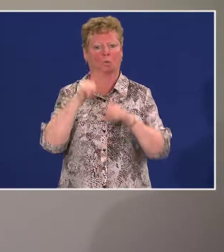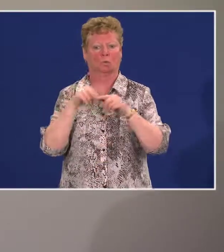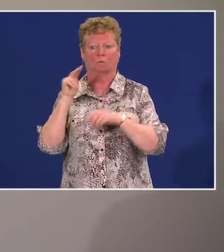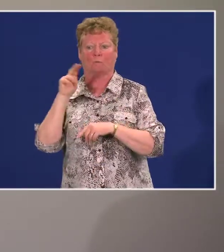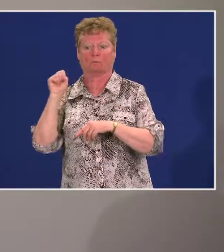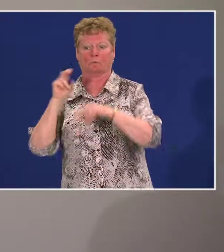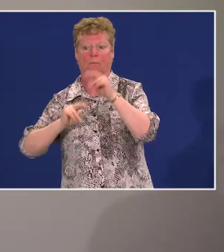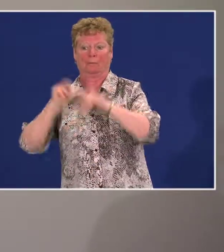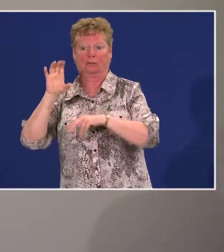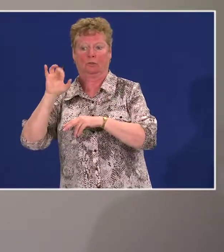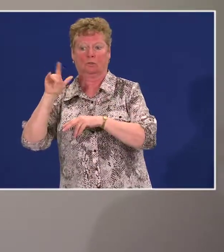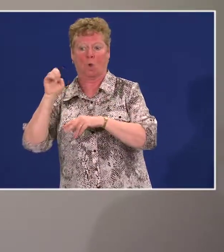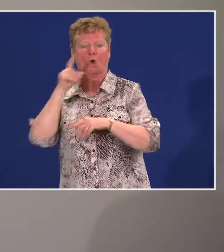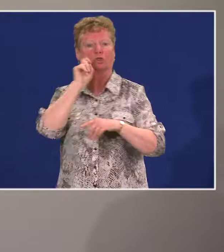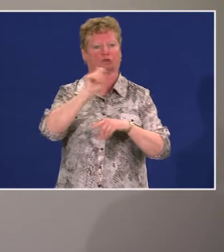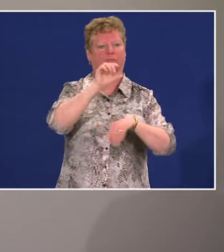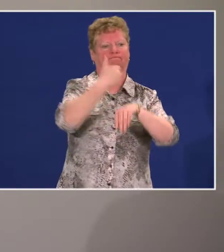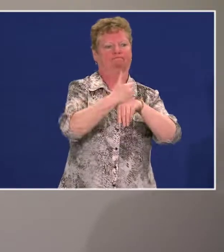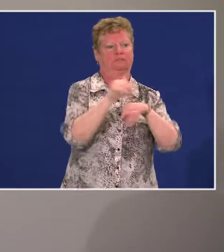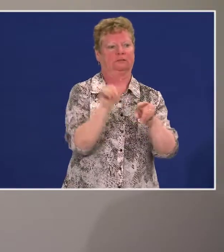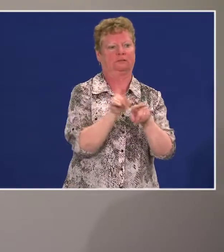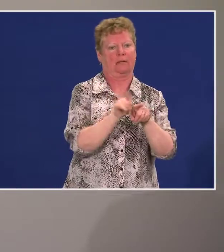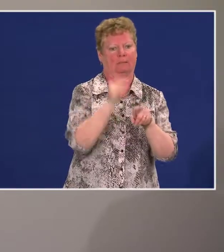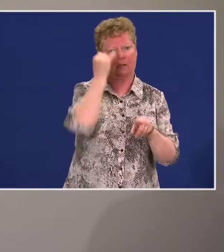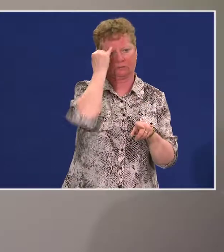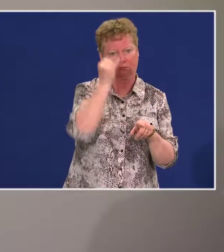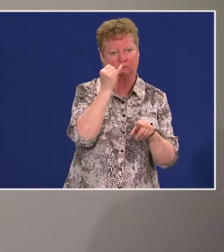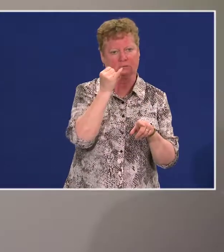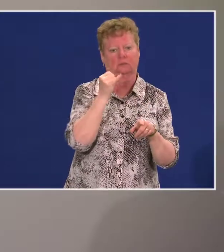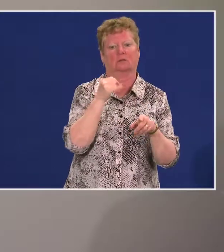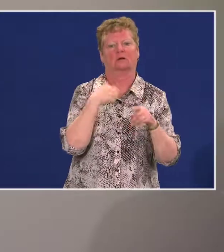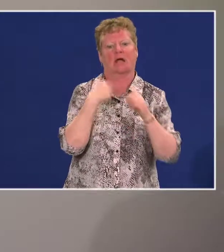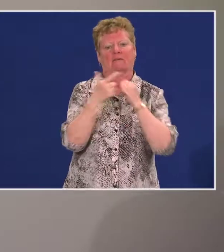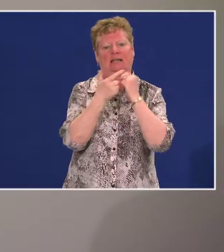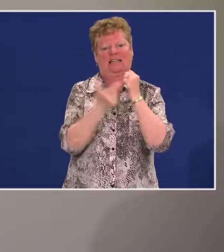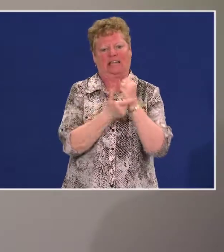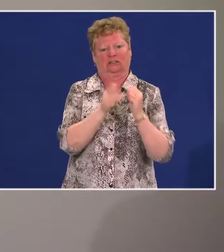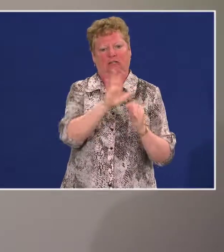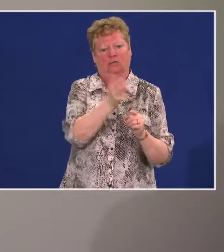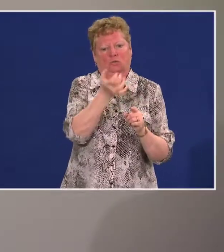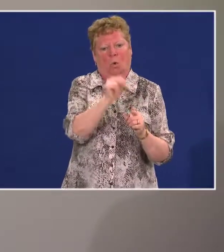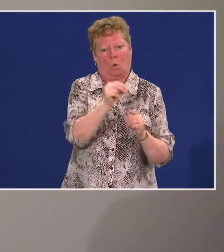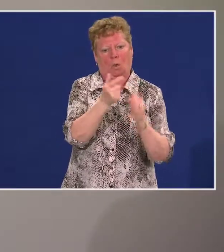be developed, with enabling legislation of its own.